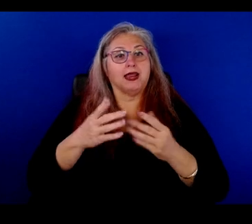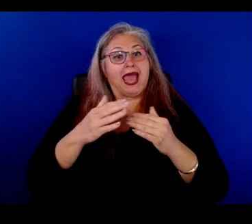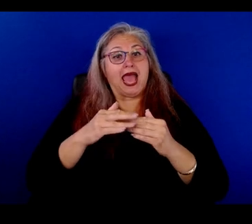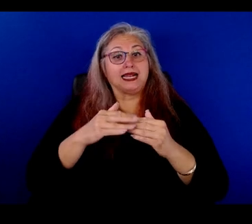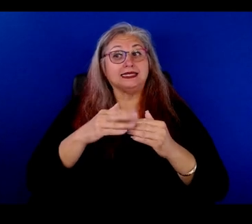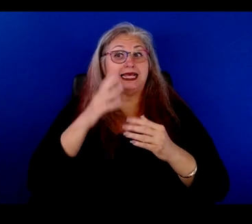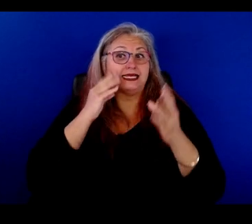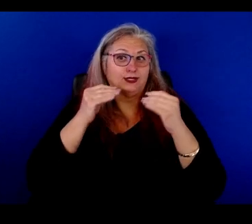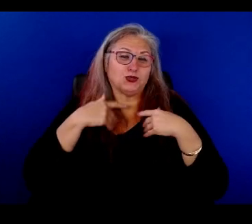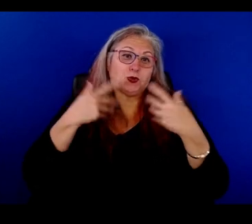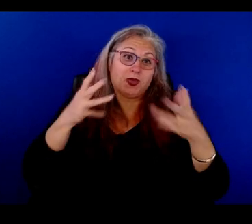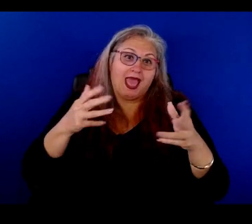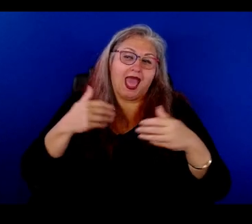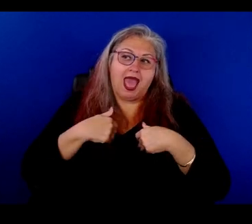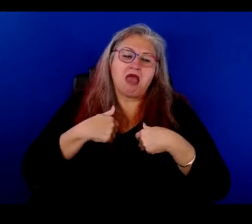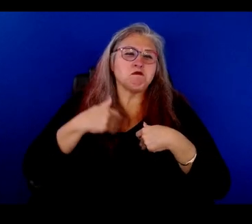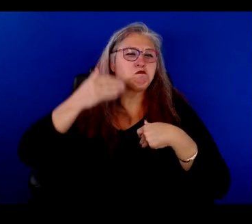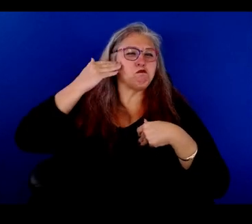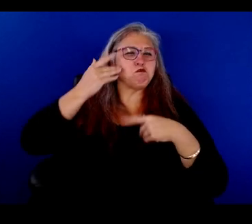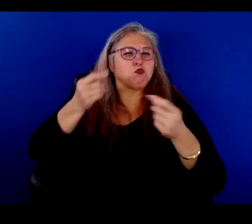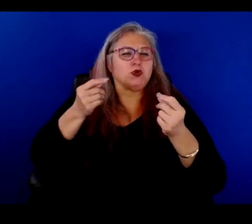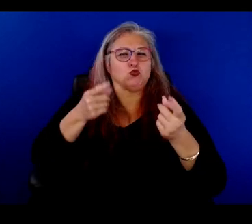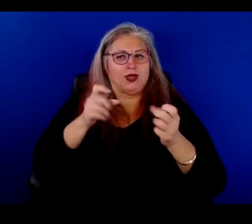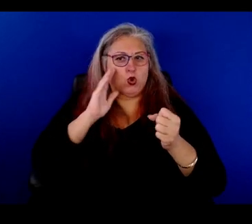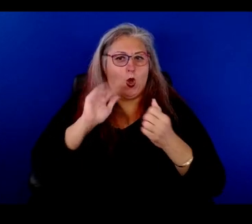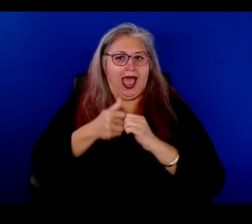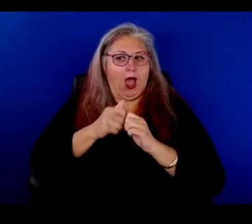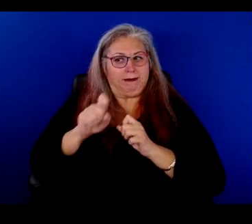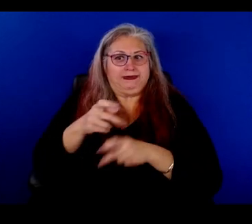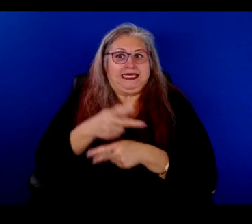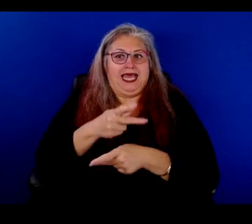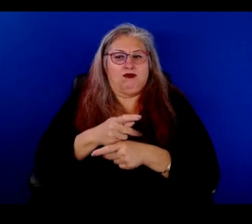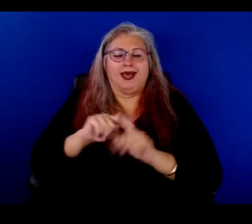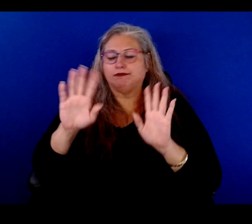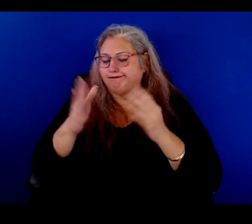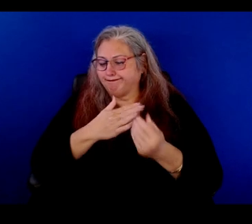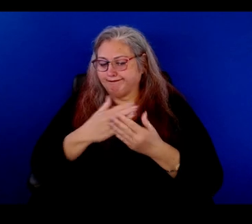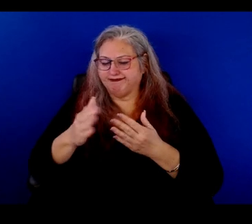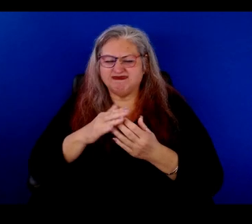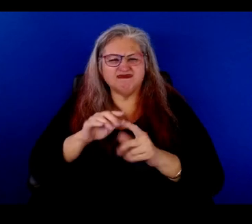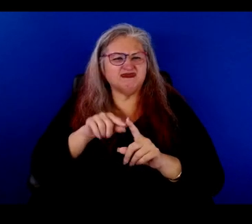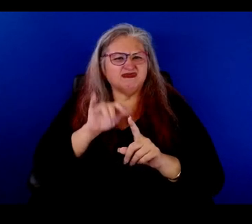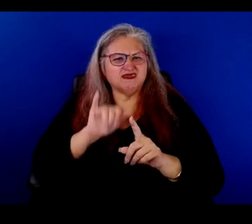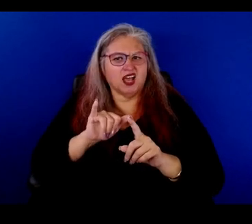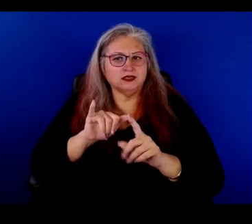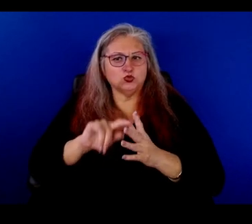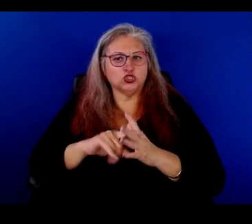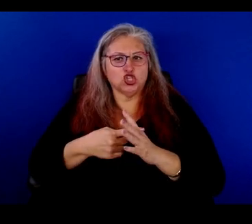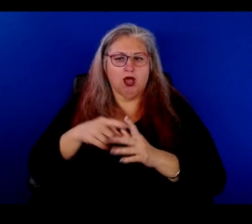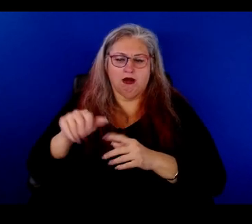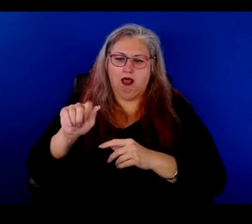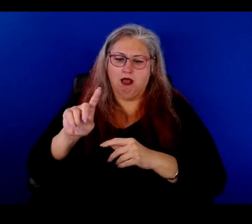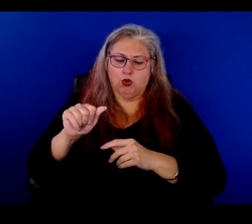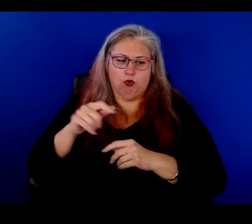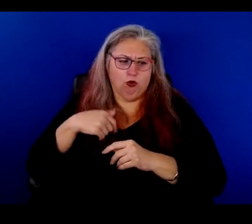some experience in that. And so, you know, you learn how to be careful, but, uh, nonetheless, that's what really kicked off algo. I got